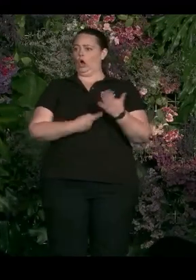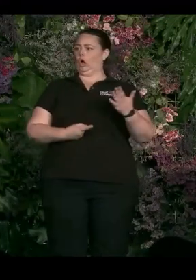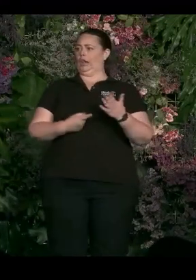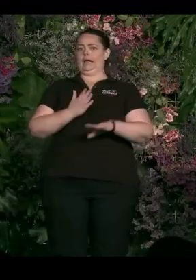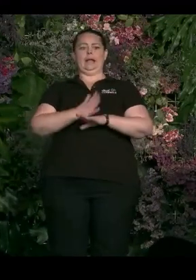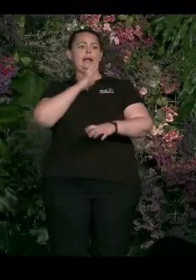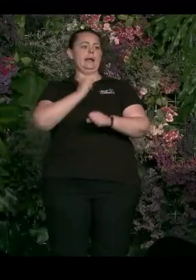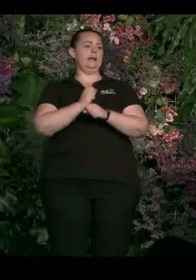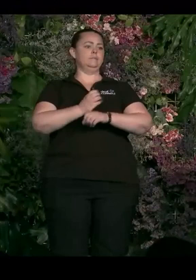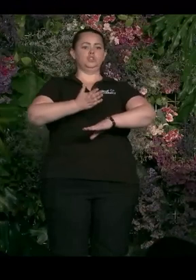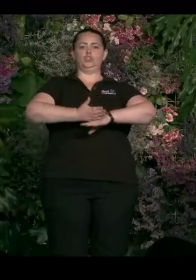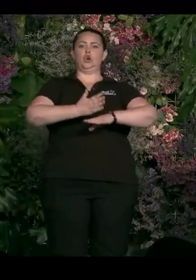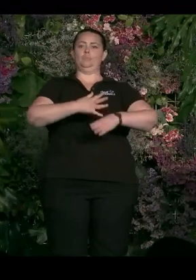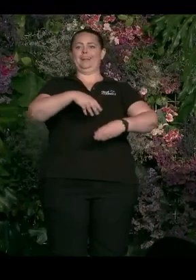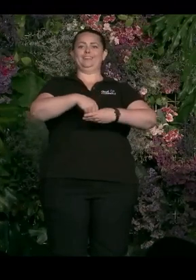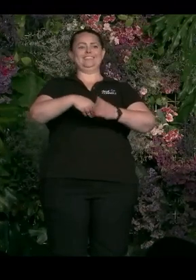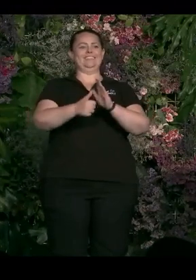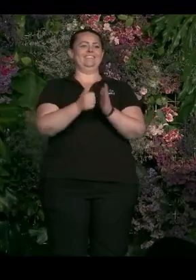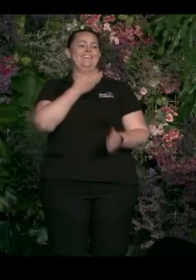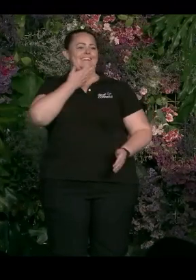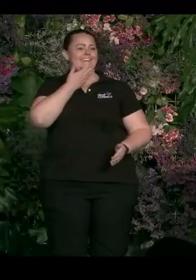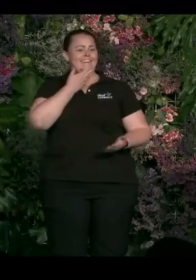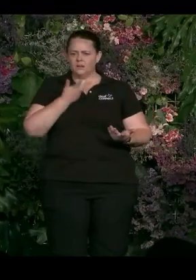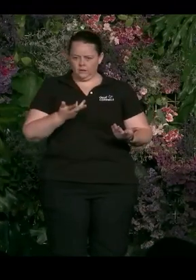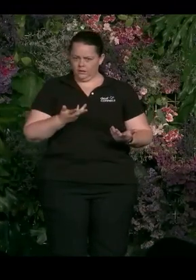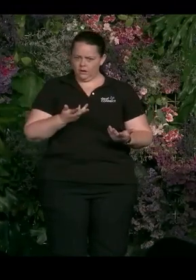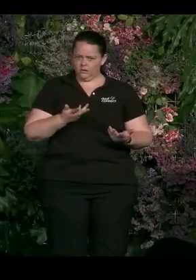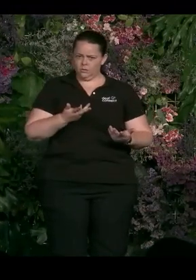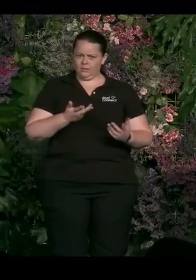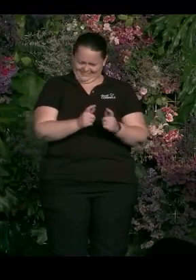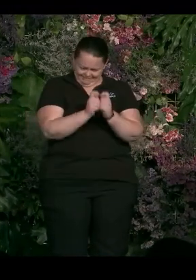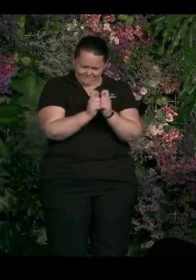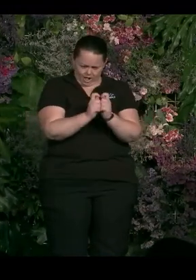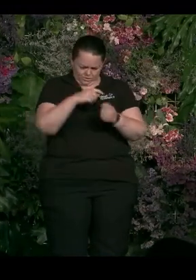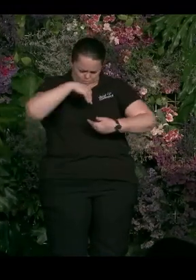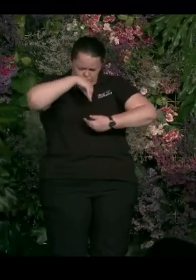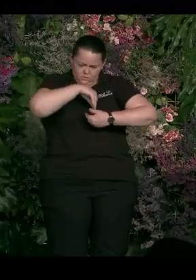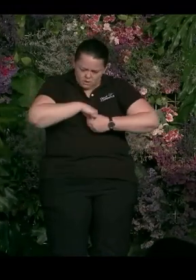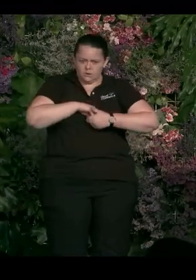service, it's all of those things that come with that job as well as the values of serving our people. Yeah, great.